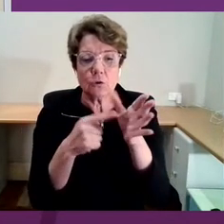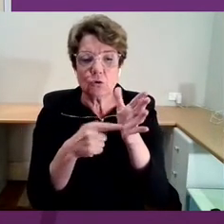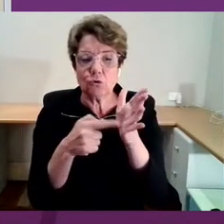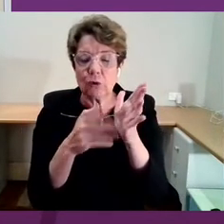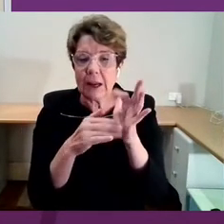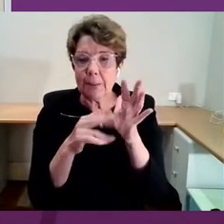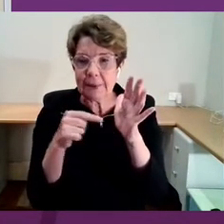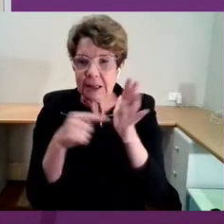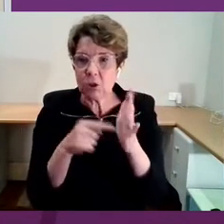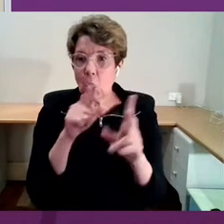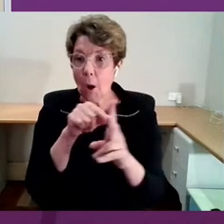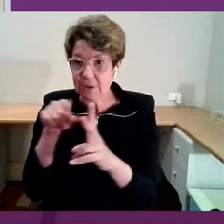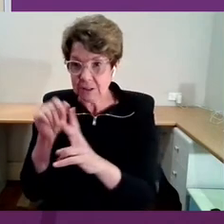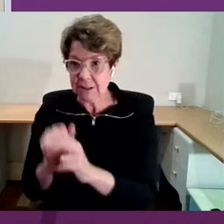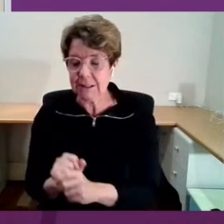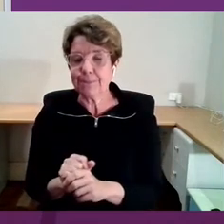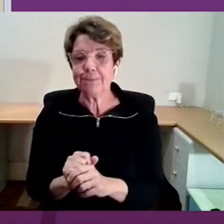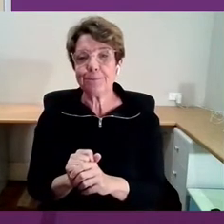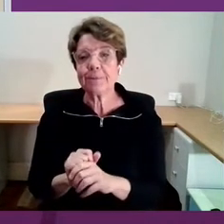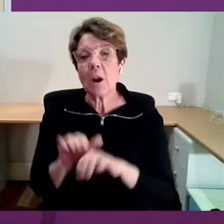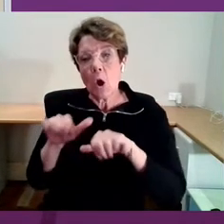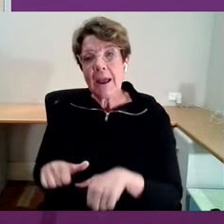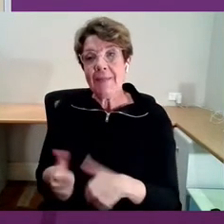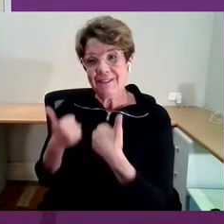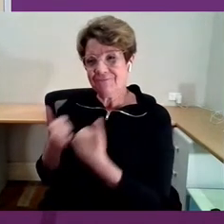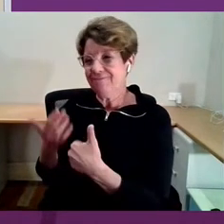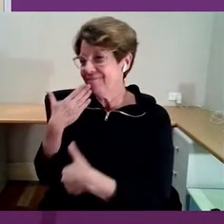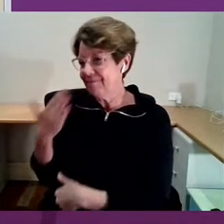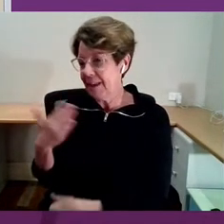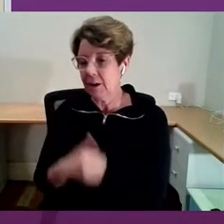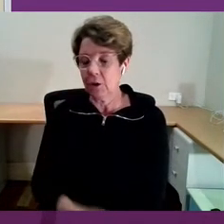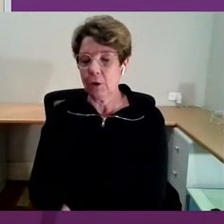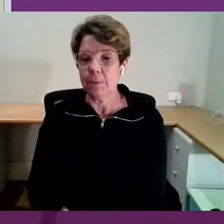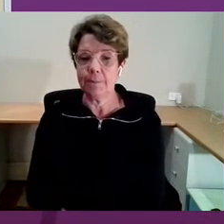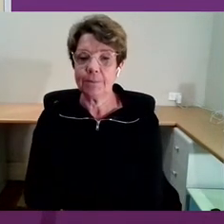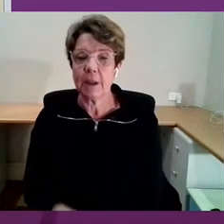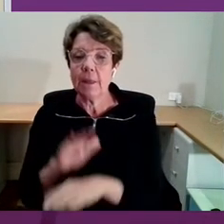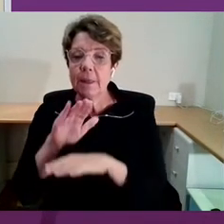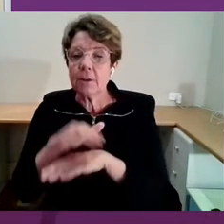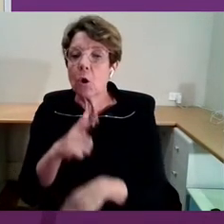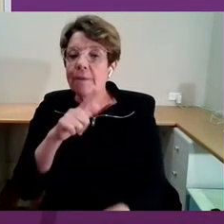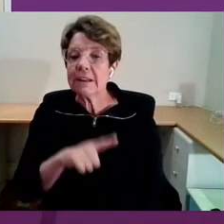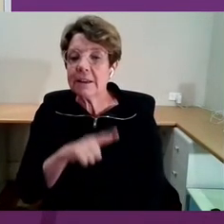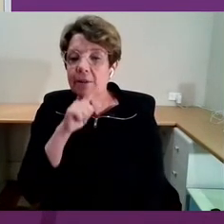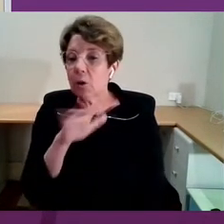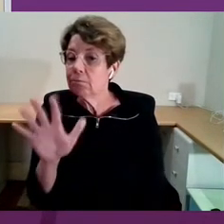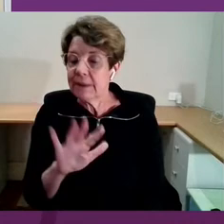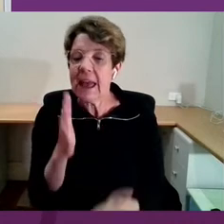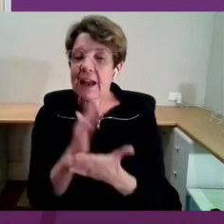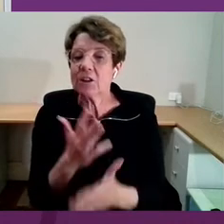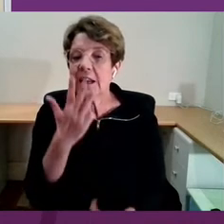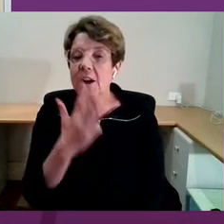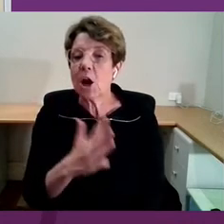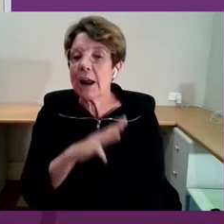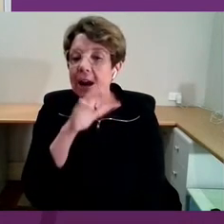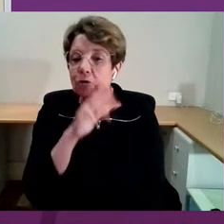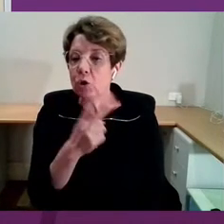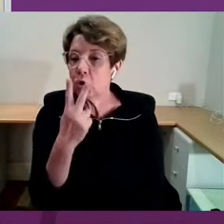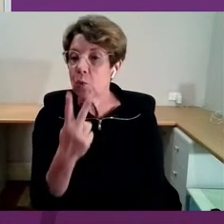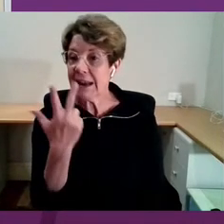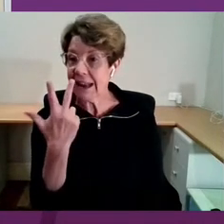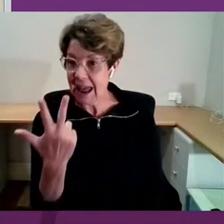you. Also, I'd just like to point out there's over 700, 928 people who